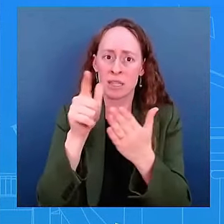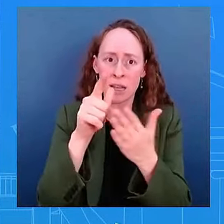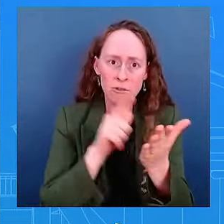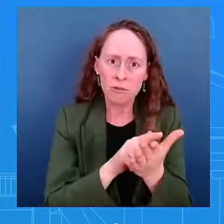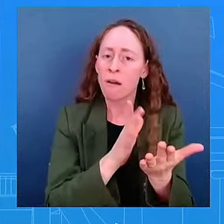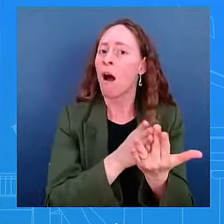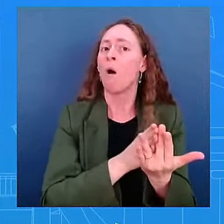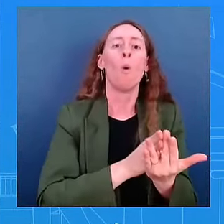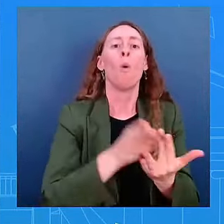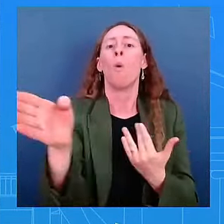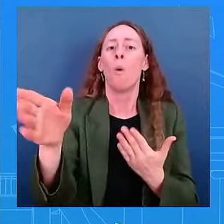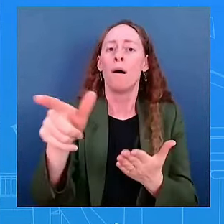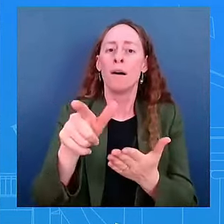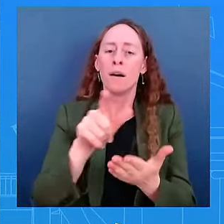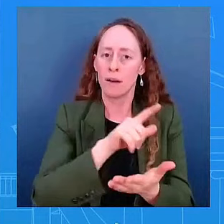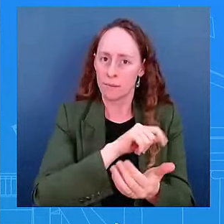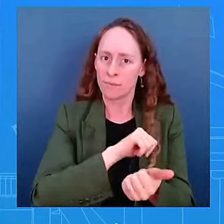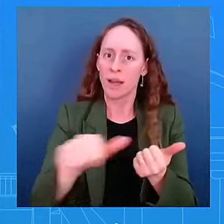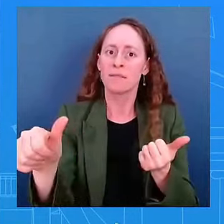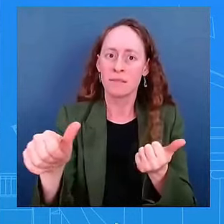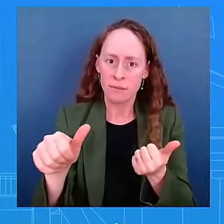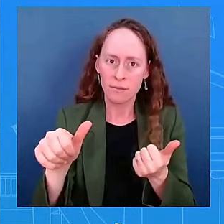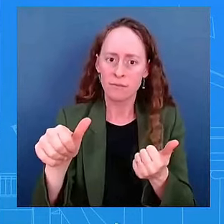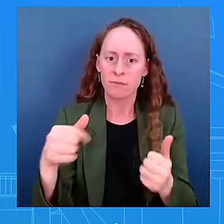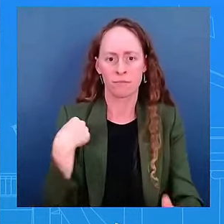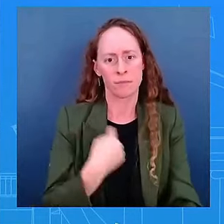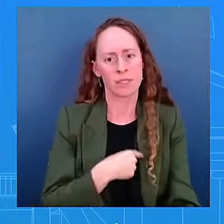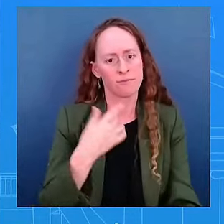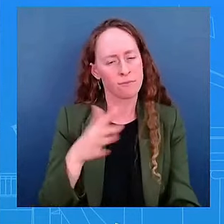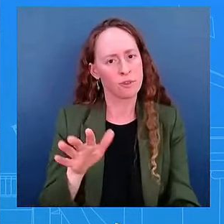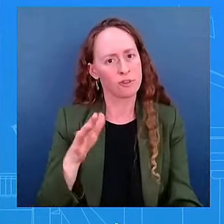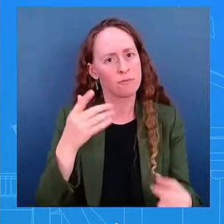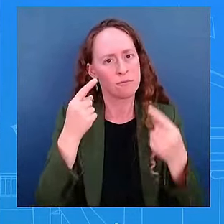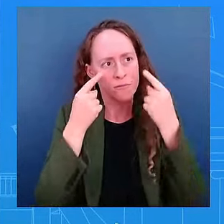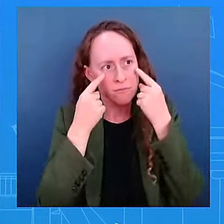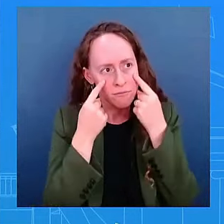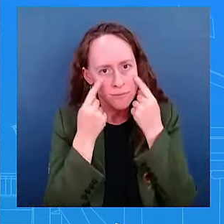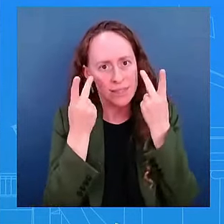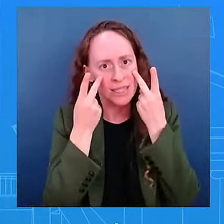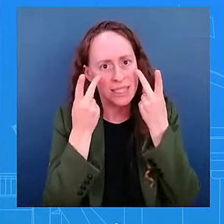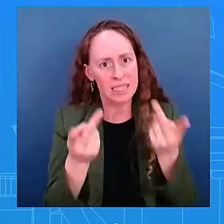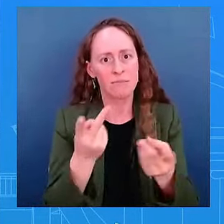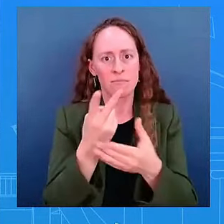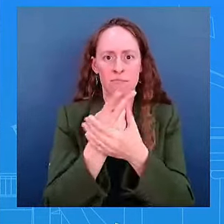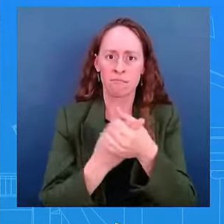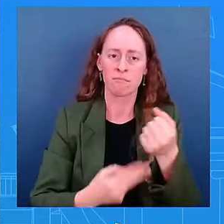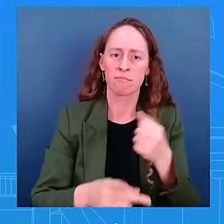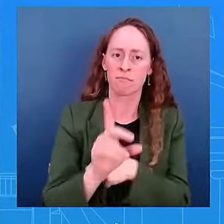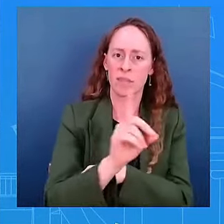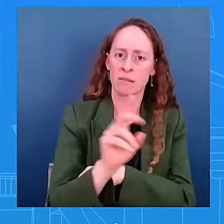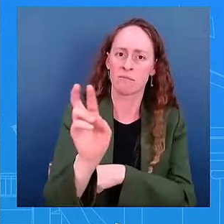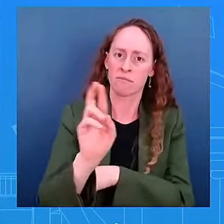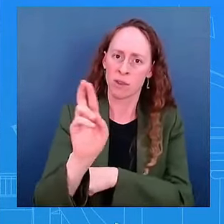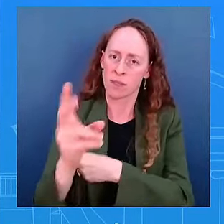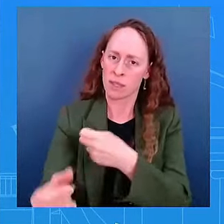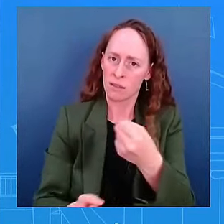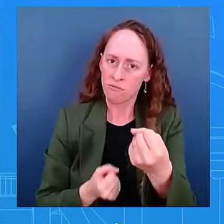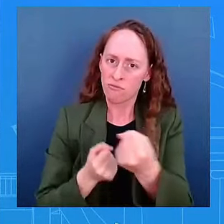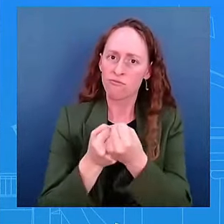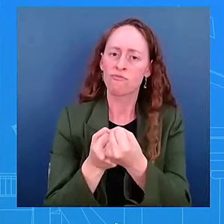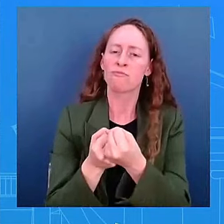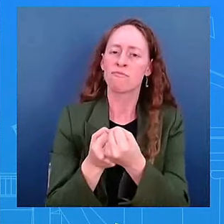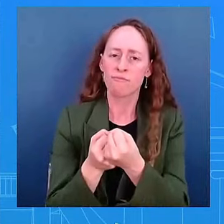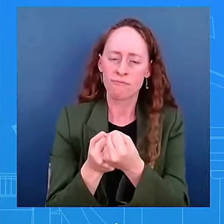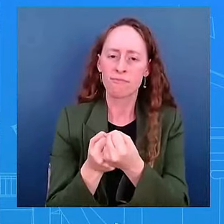support. So, we have seen this president and this vice president be very successful in doing that. There have been some issues that have been a little